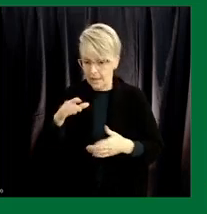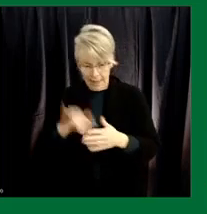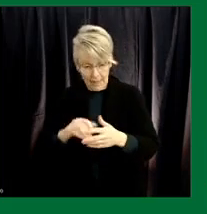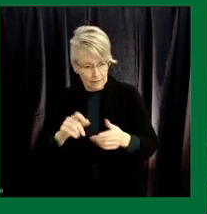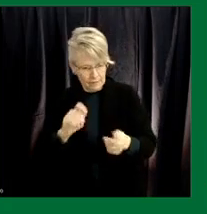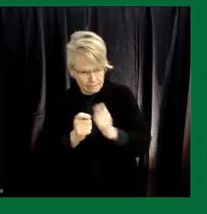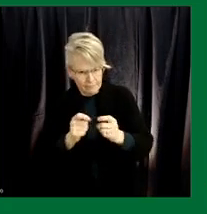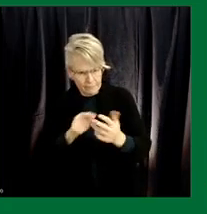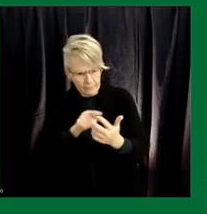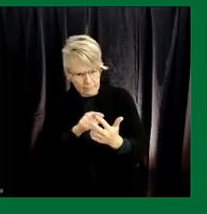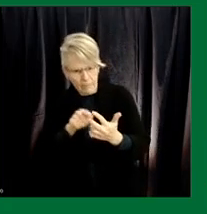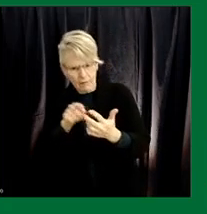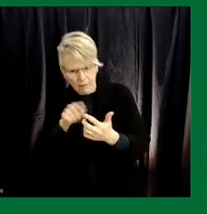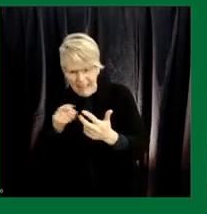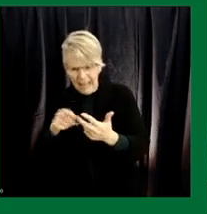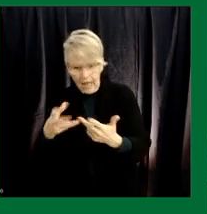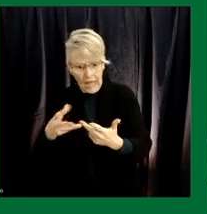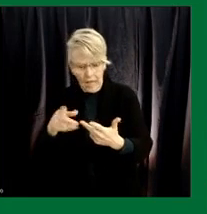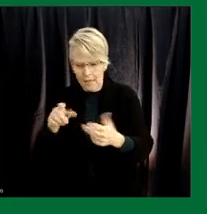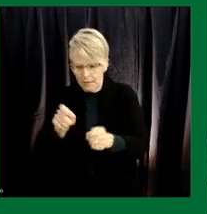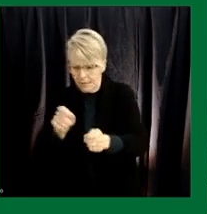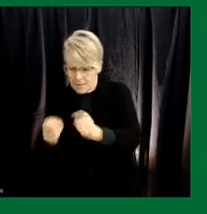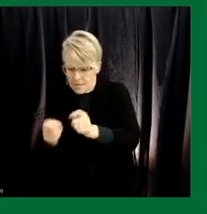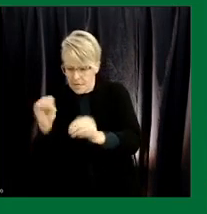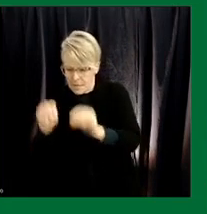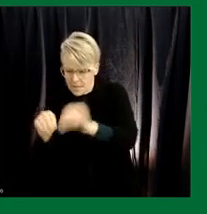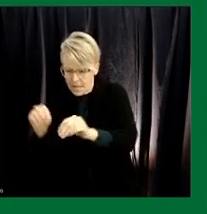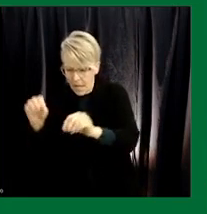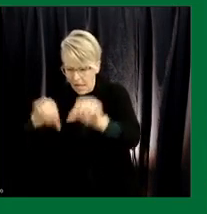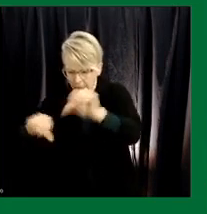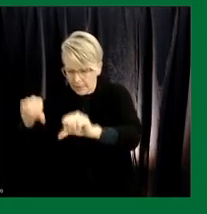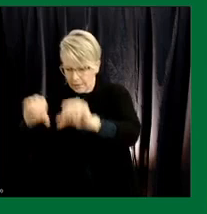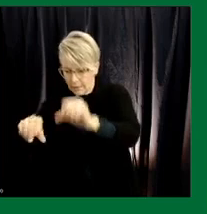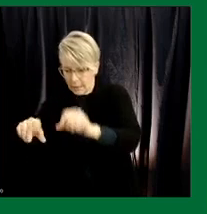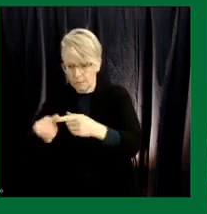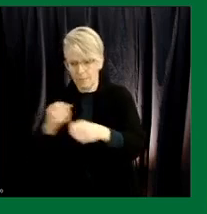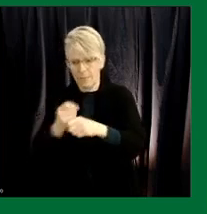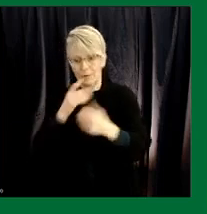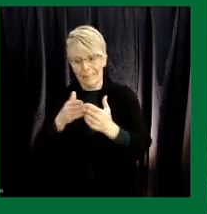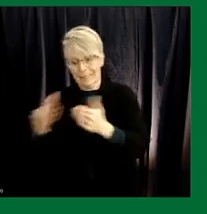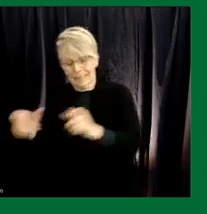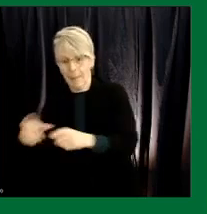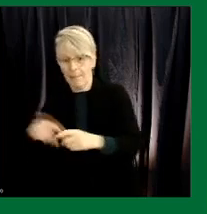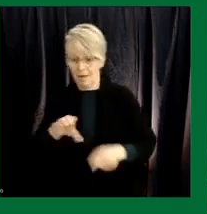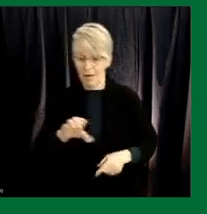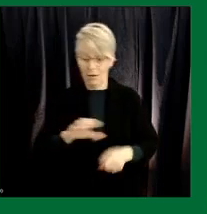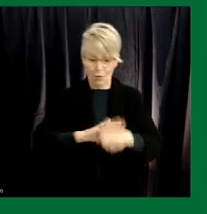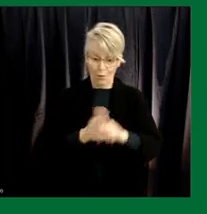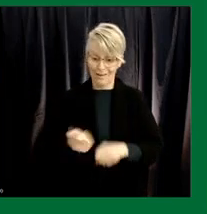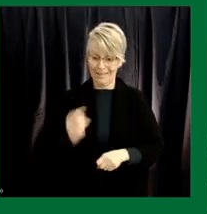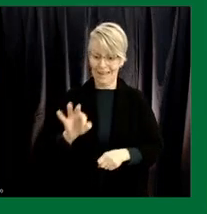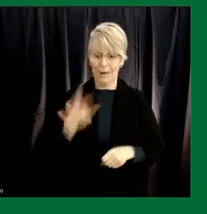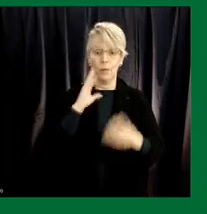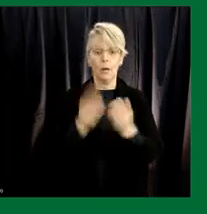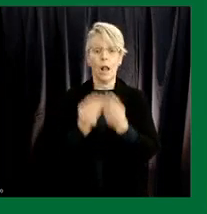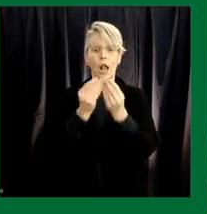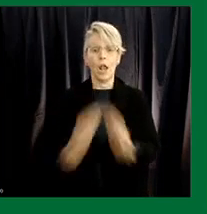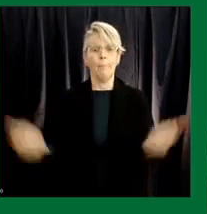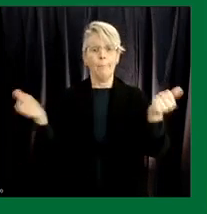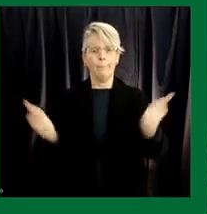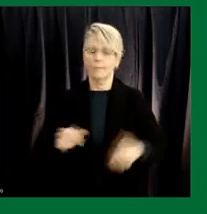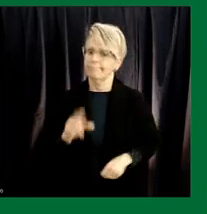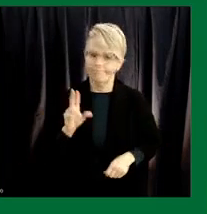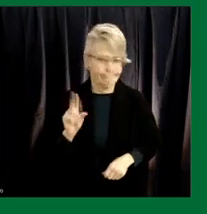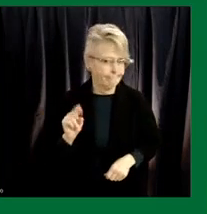to ensure that they will be effective in the future however i think we all need to realize that kobe 19 is not going to go away we will have